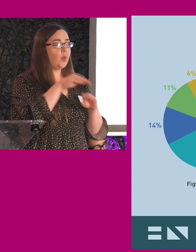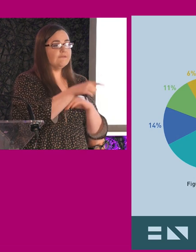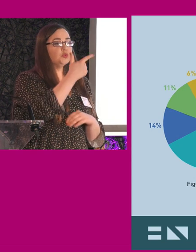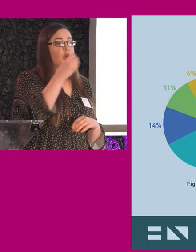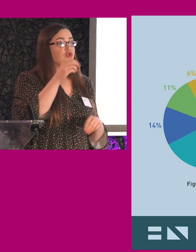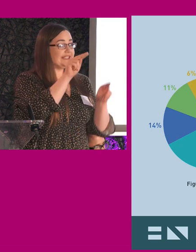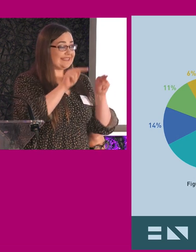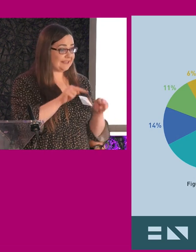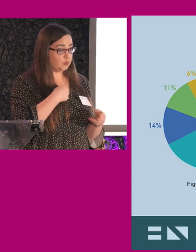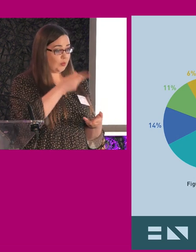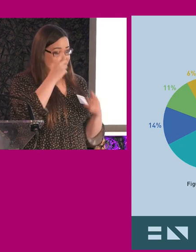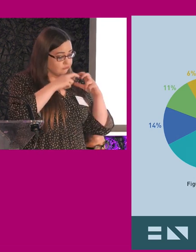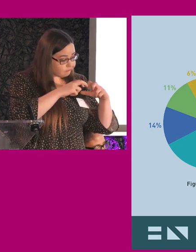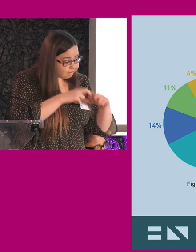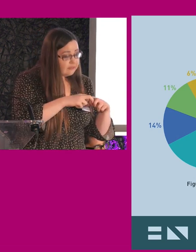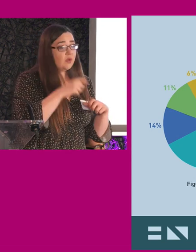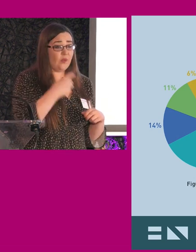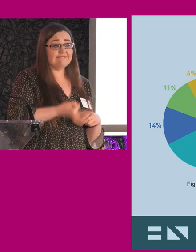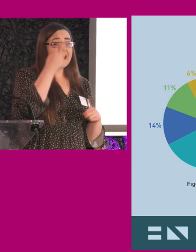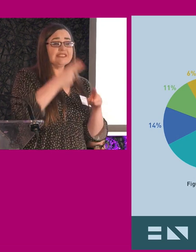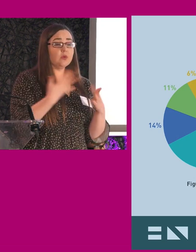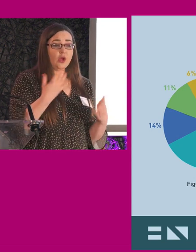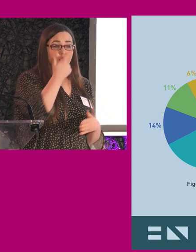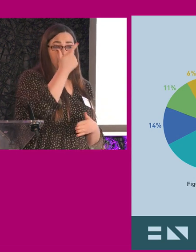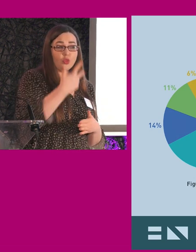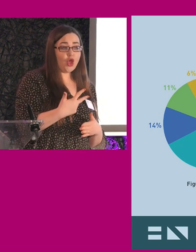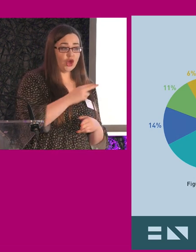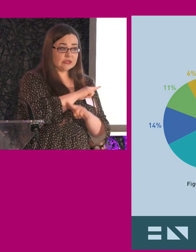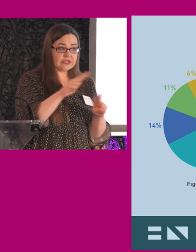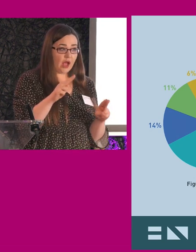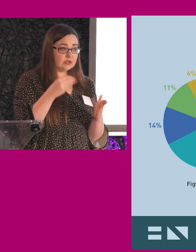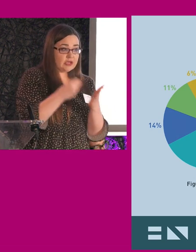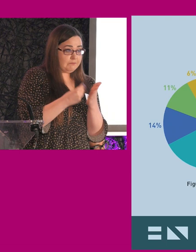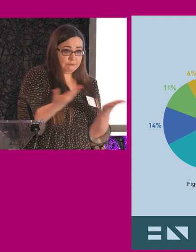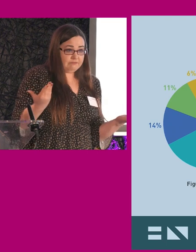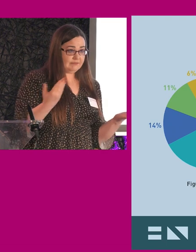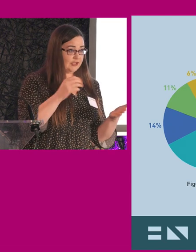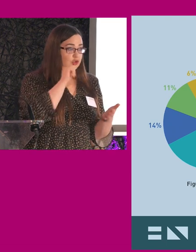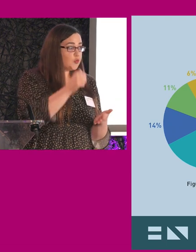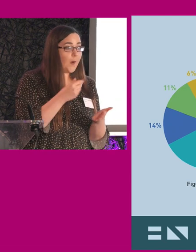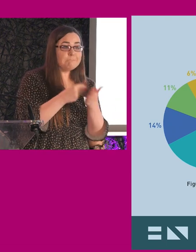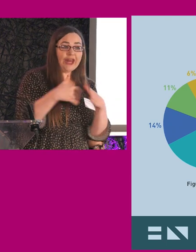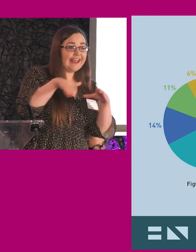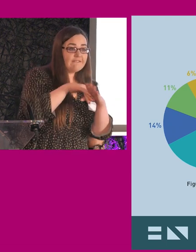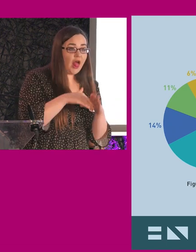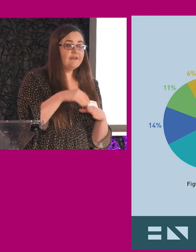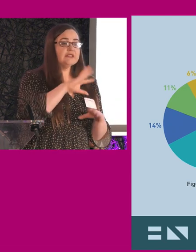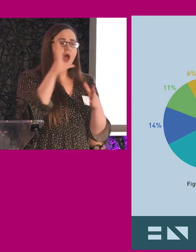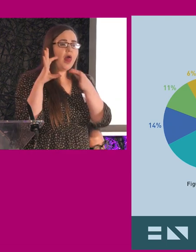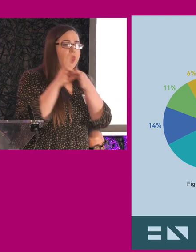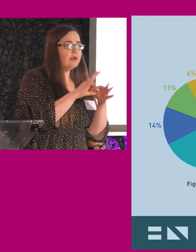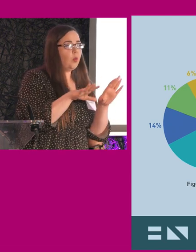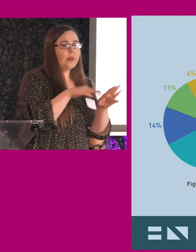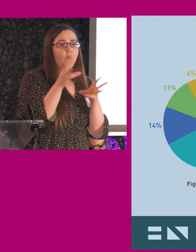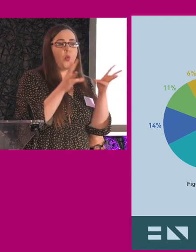assessment criteria that we would have gone through. And we found out that two thirds of these wouldn't have